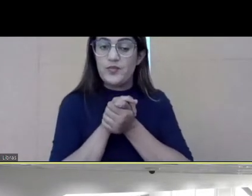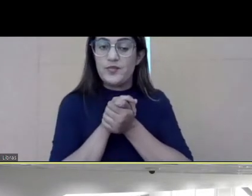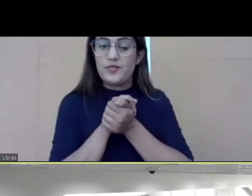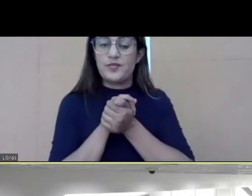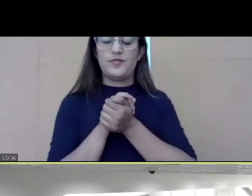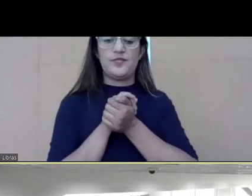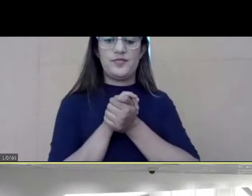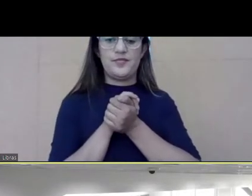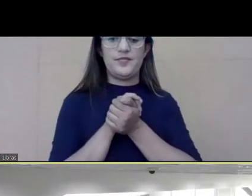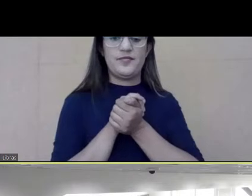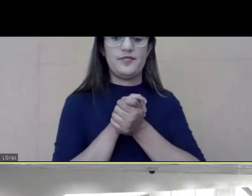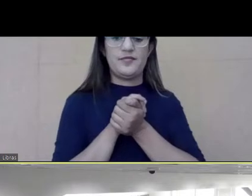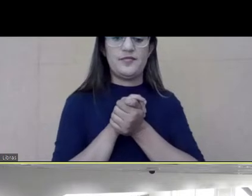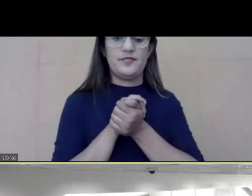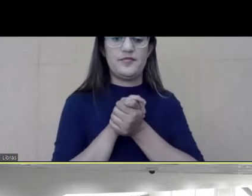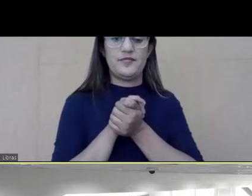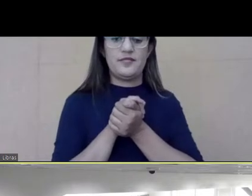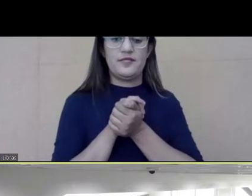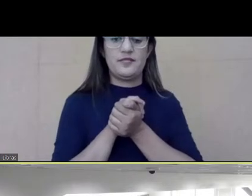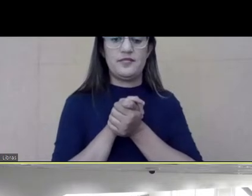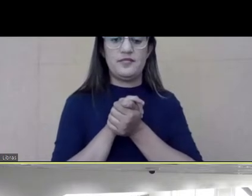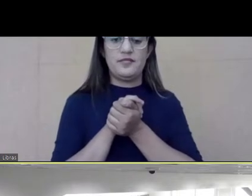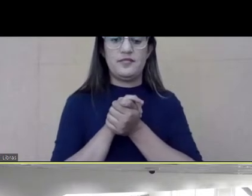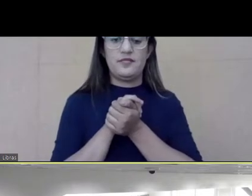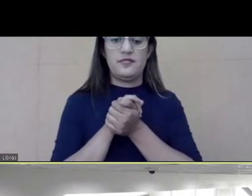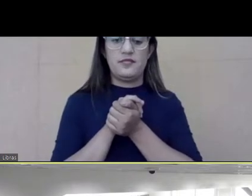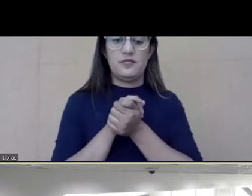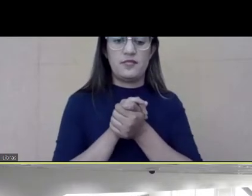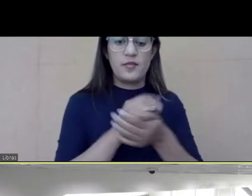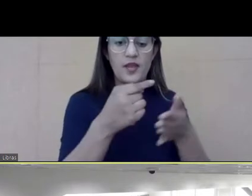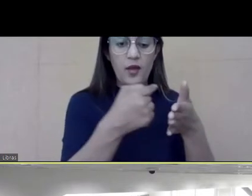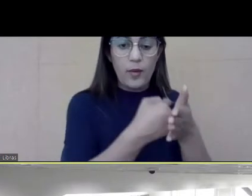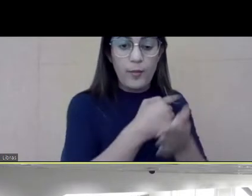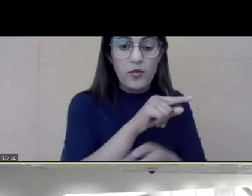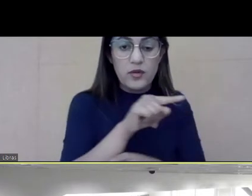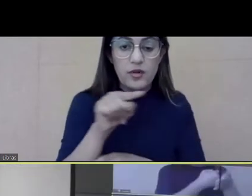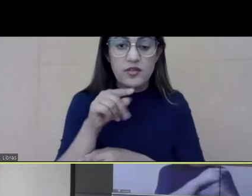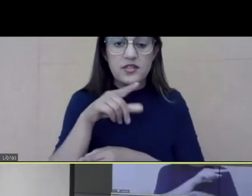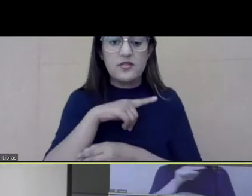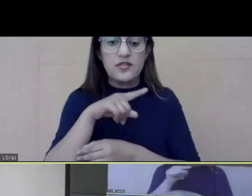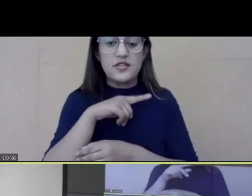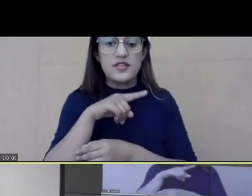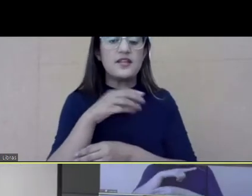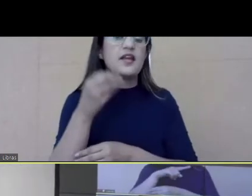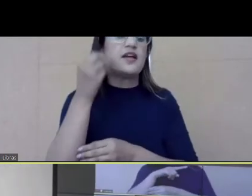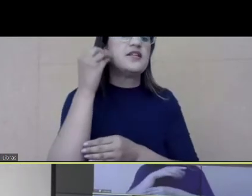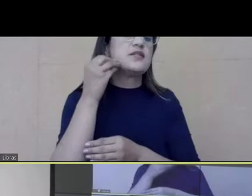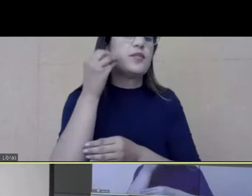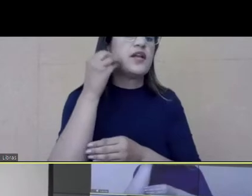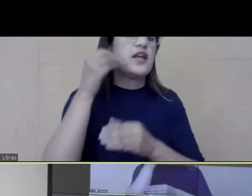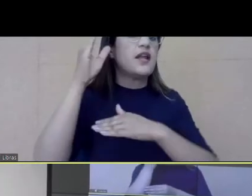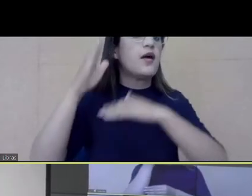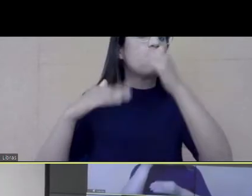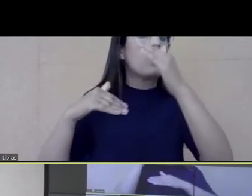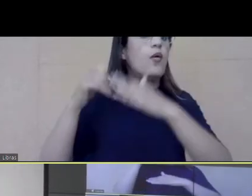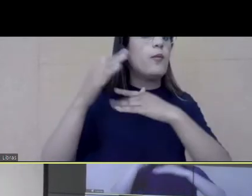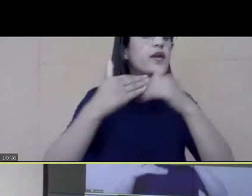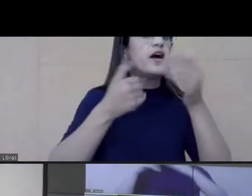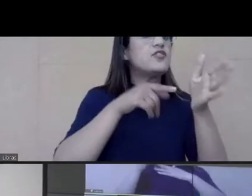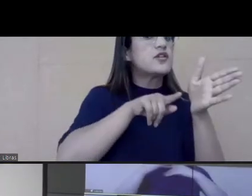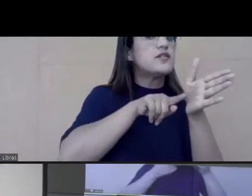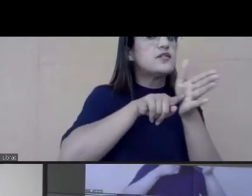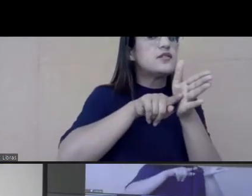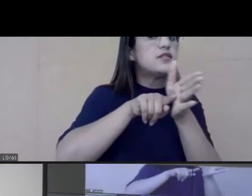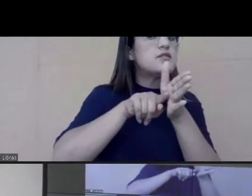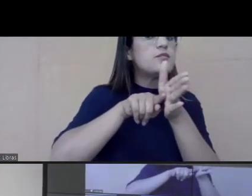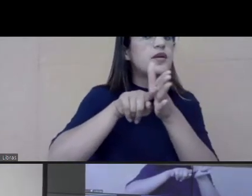same questions for you, Puja, if you have experience, good practice and research on impact evaluation from apolitical? Yeah. Yes,